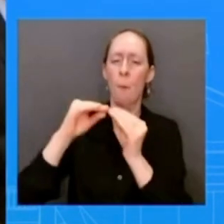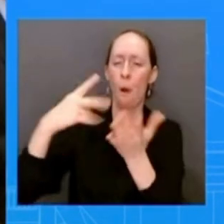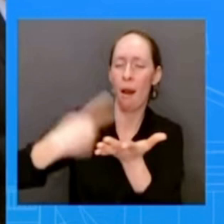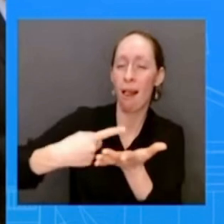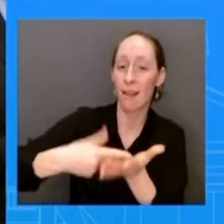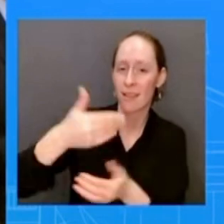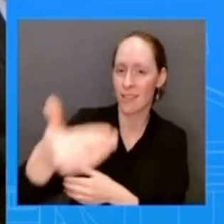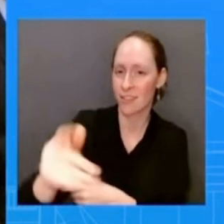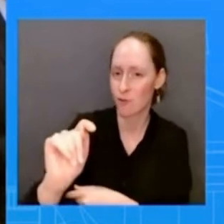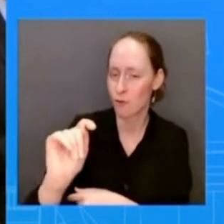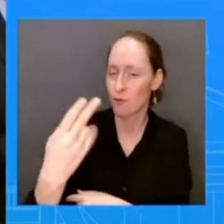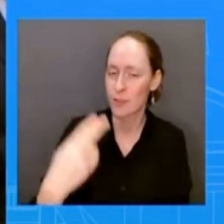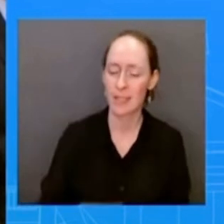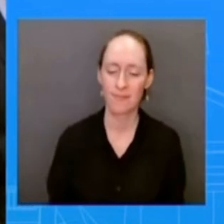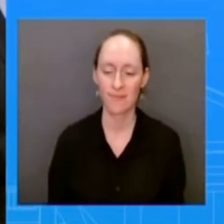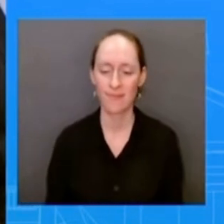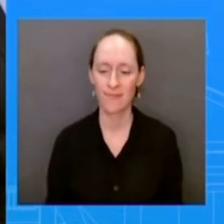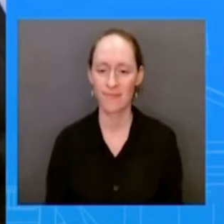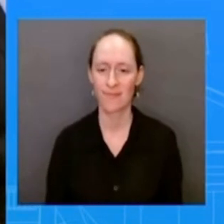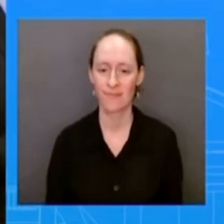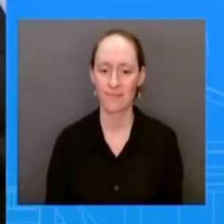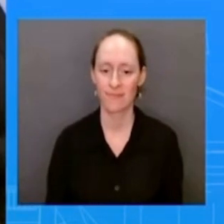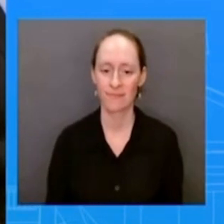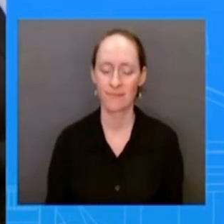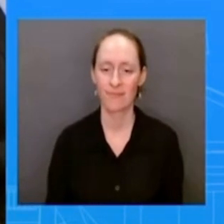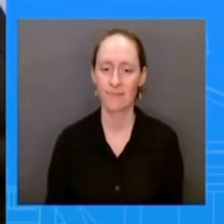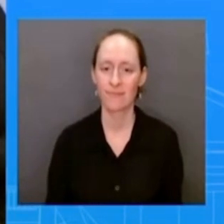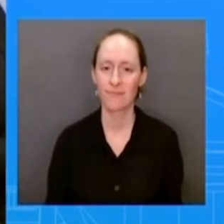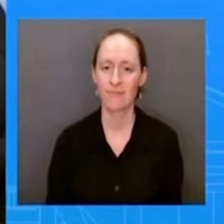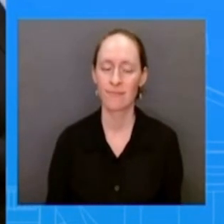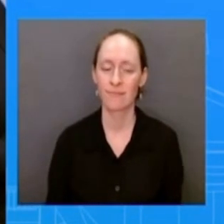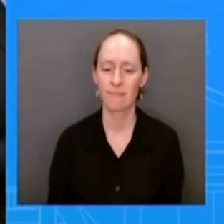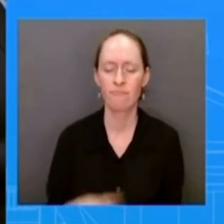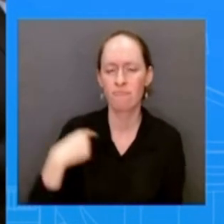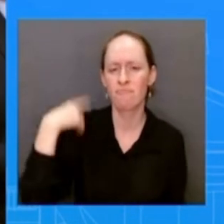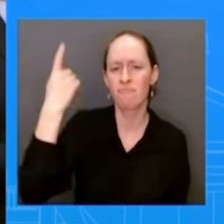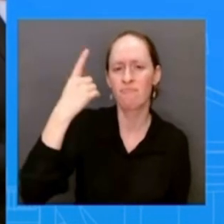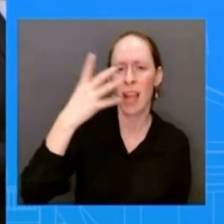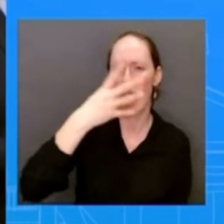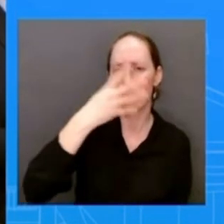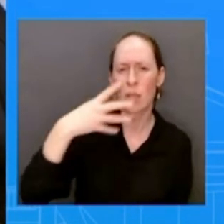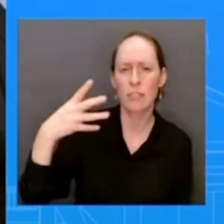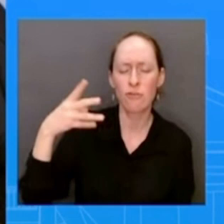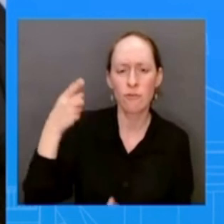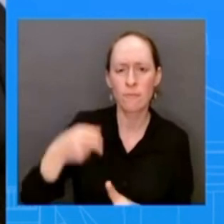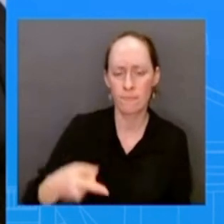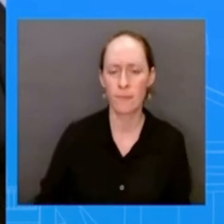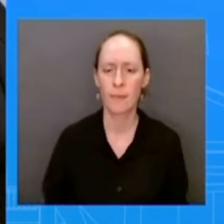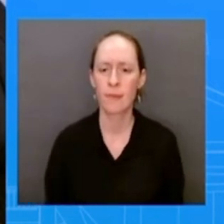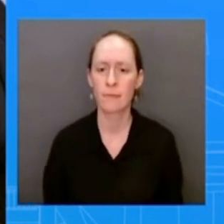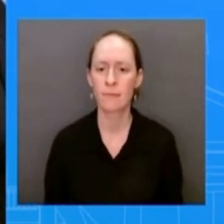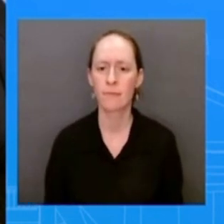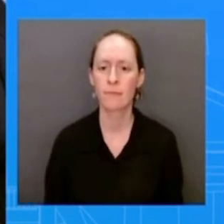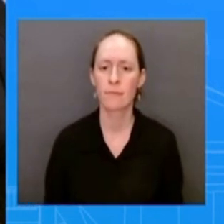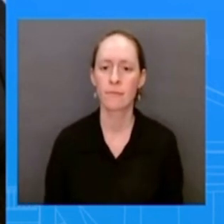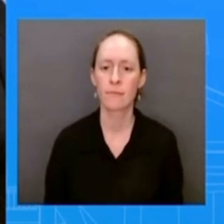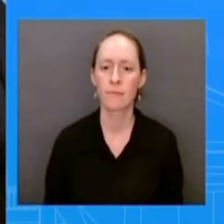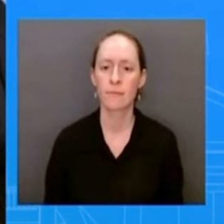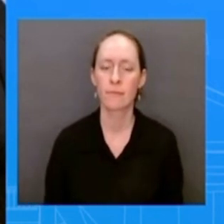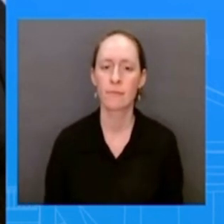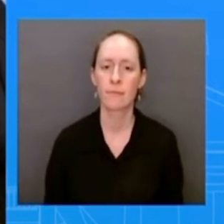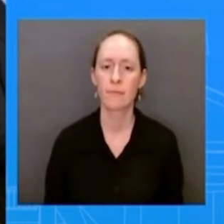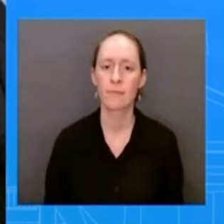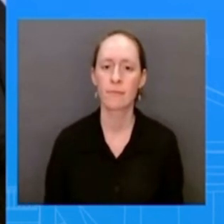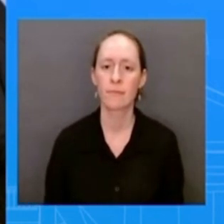um so we're hearing that this idea to detain families in detention